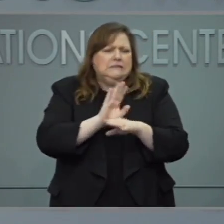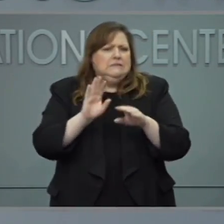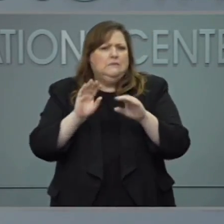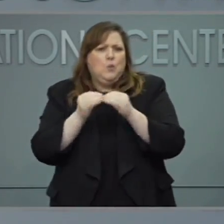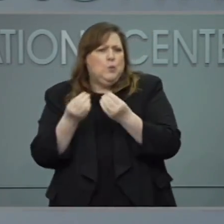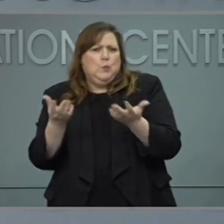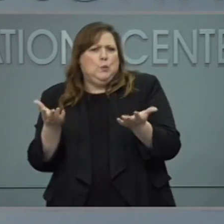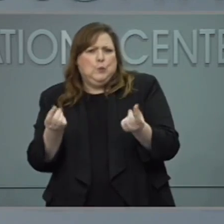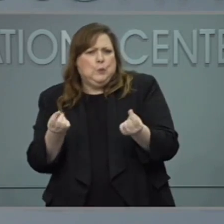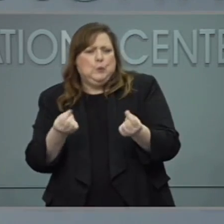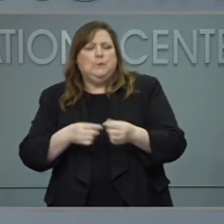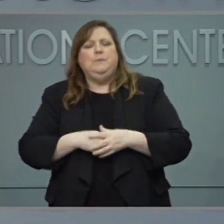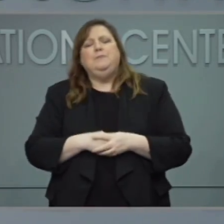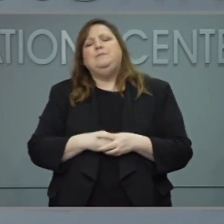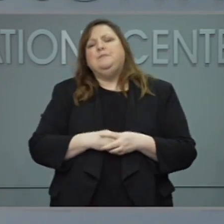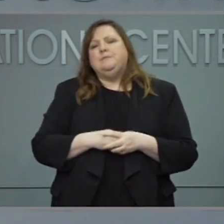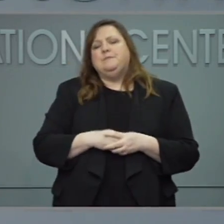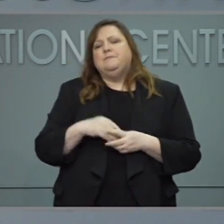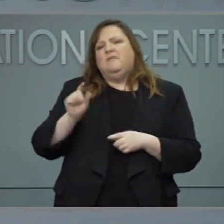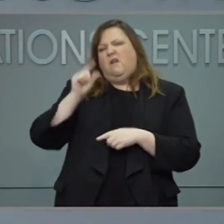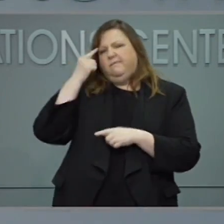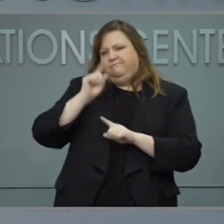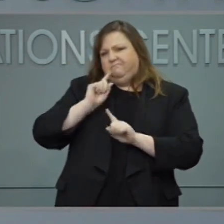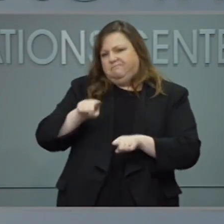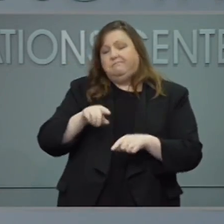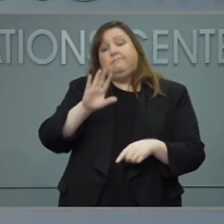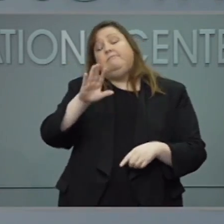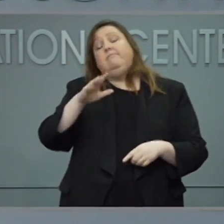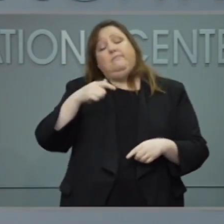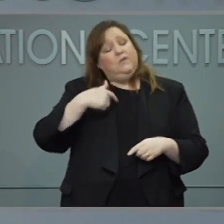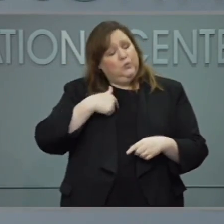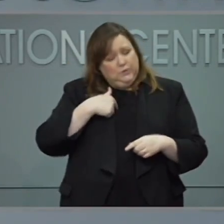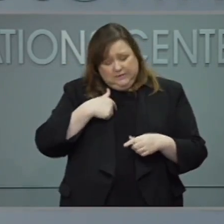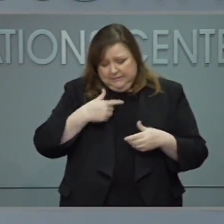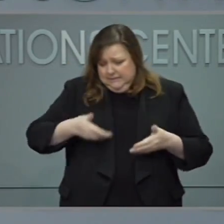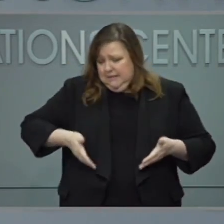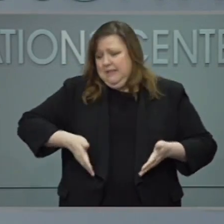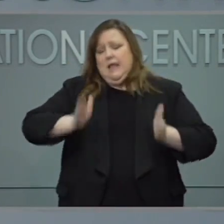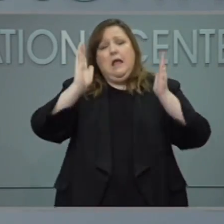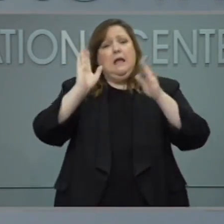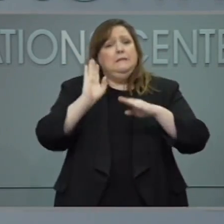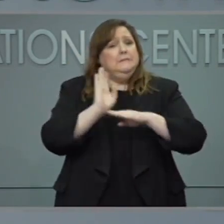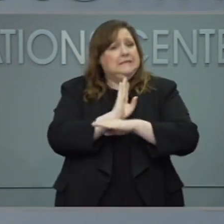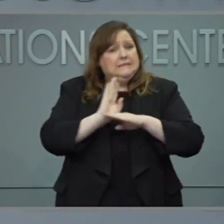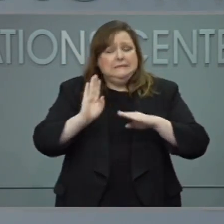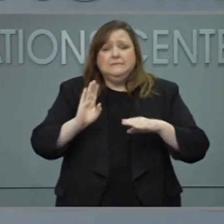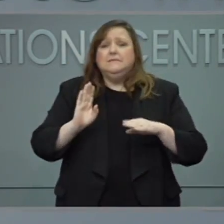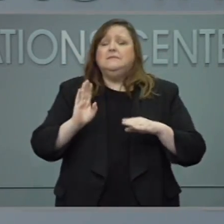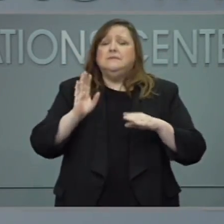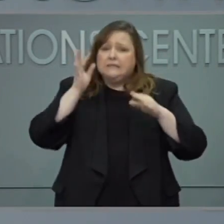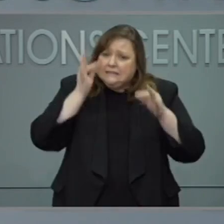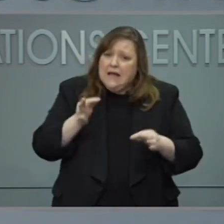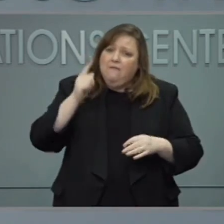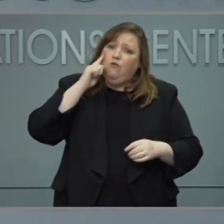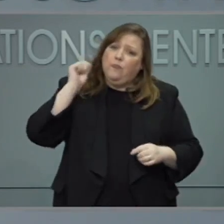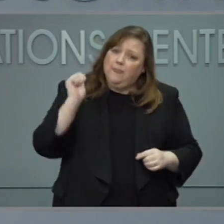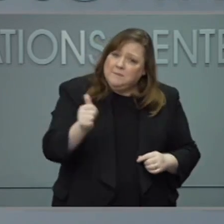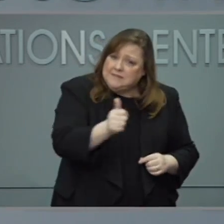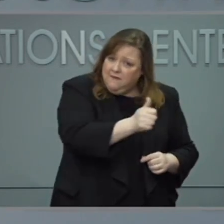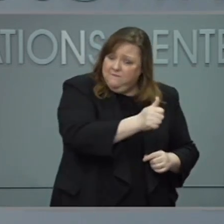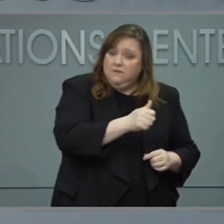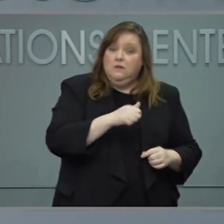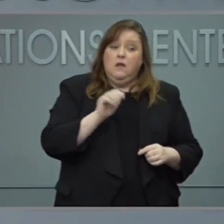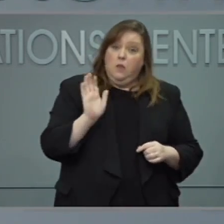businesses to require masks in their stores or their retail establishments if they want to.